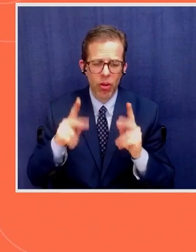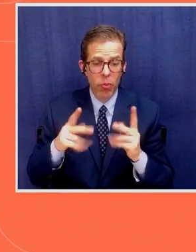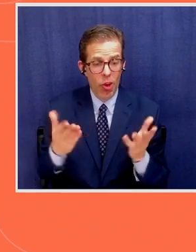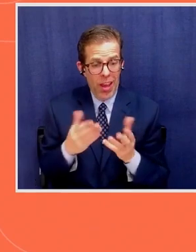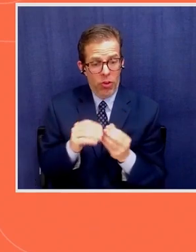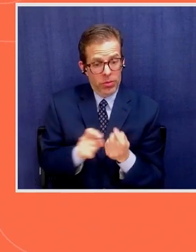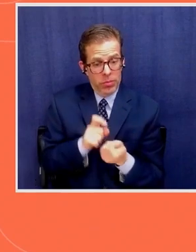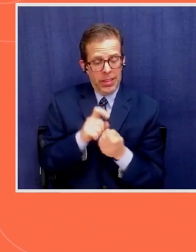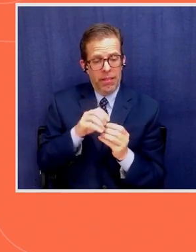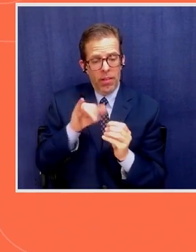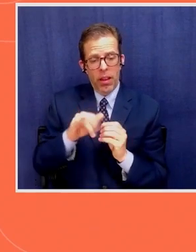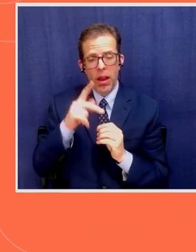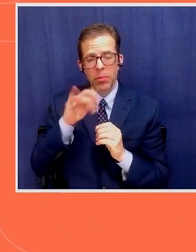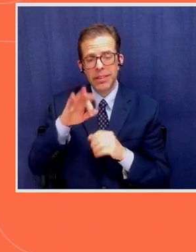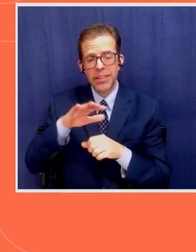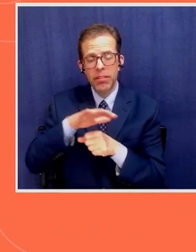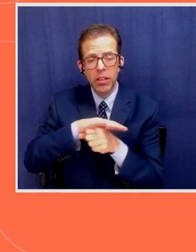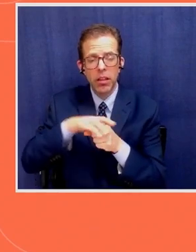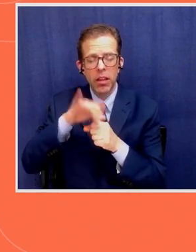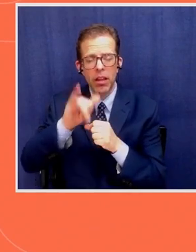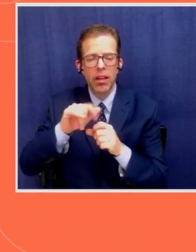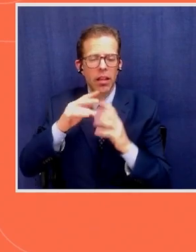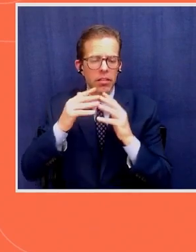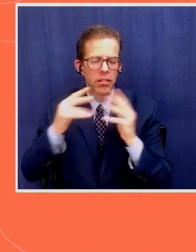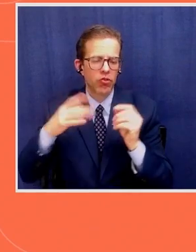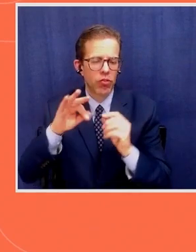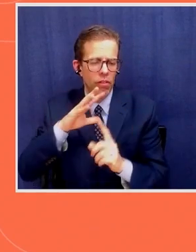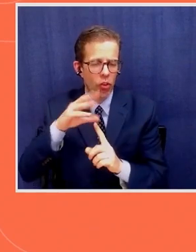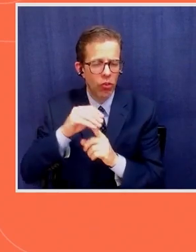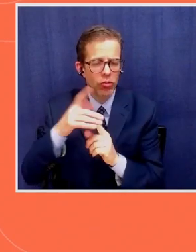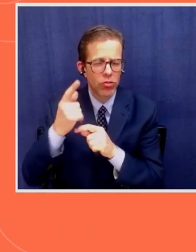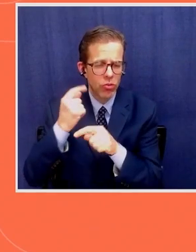diversity of culture and tradition and resources.